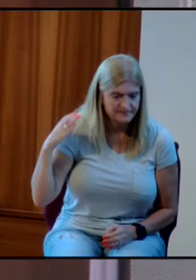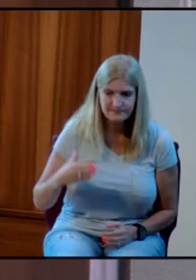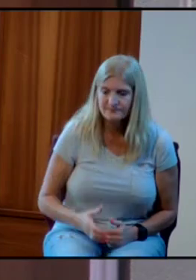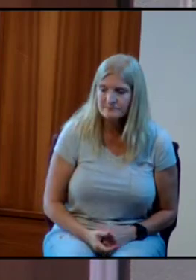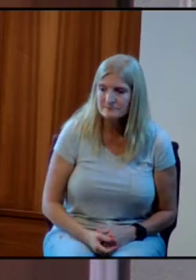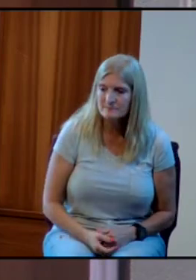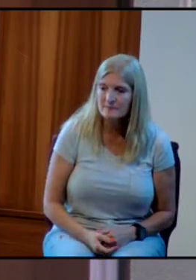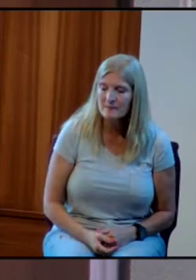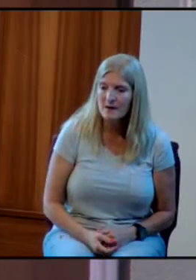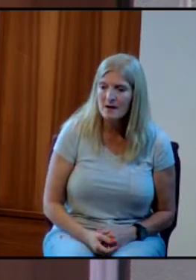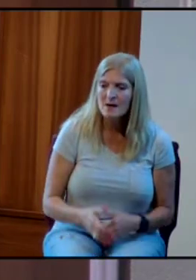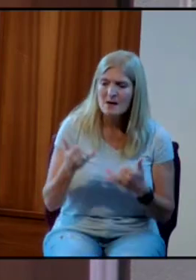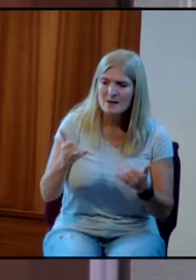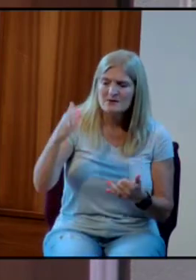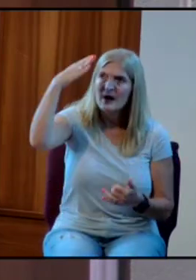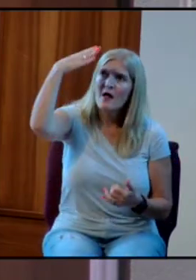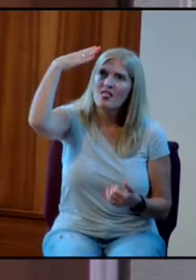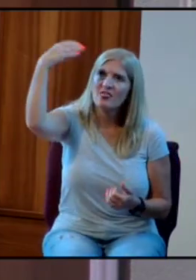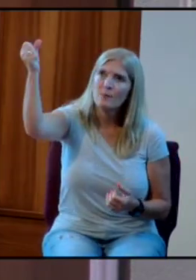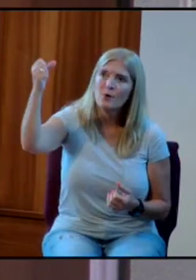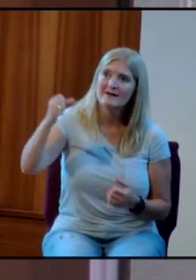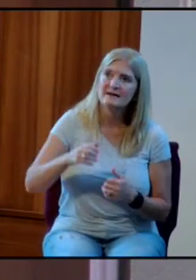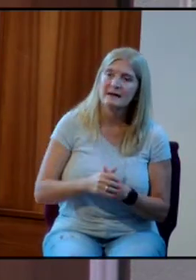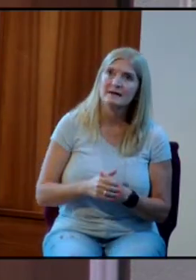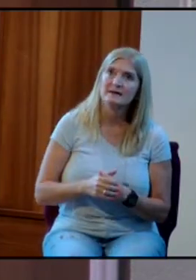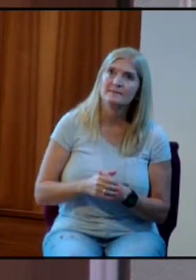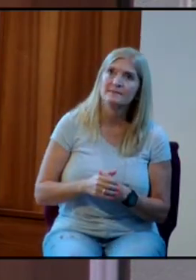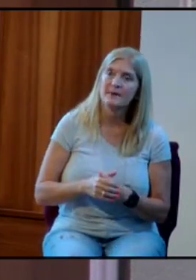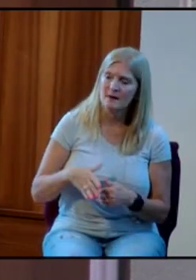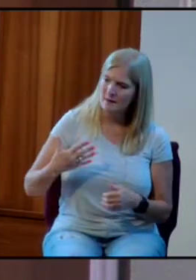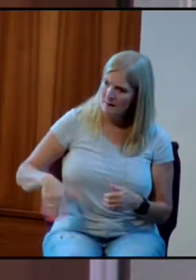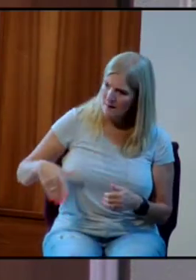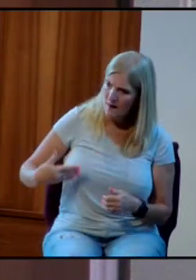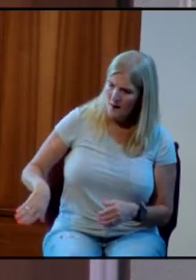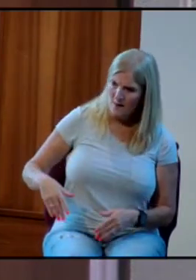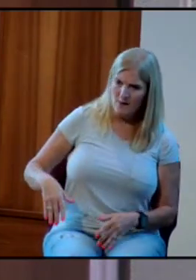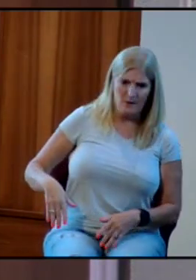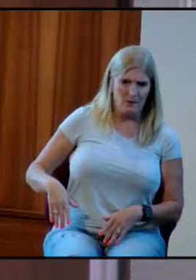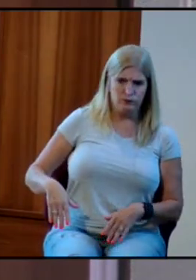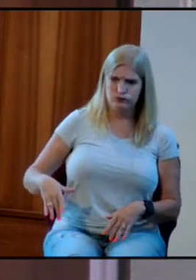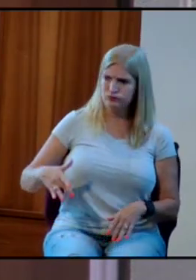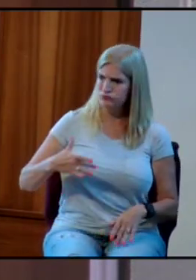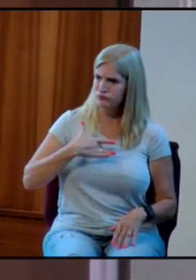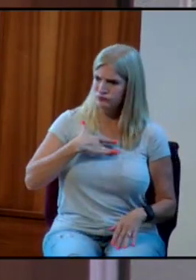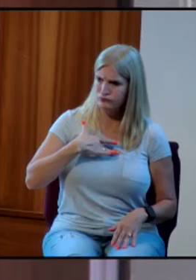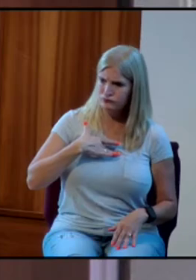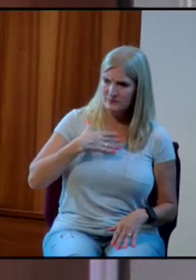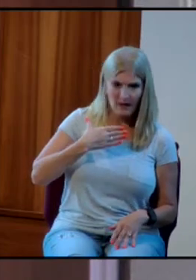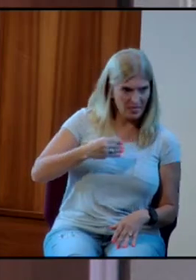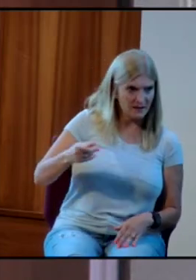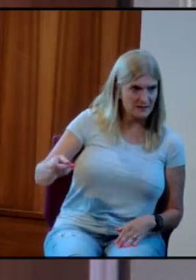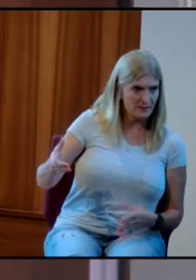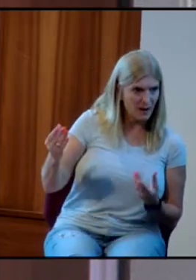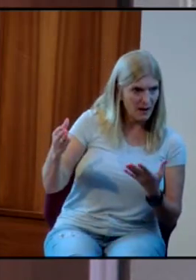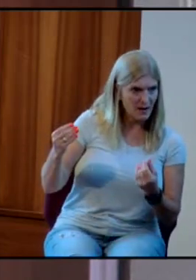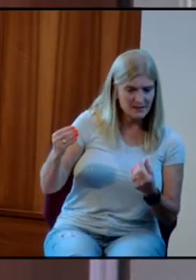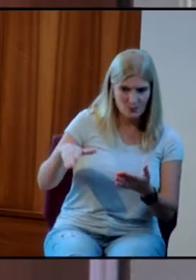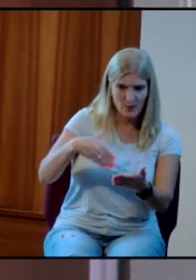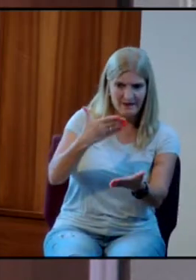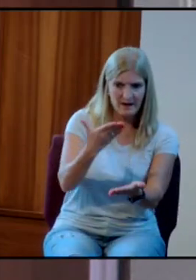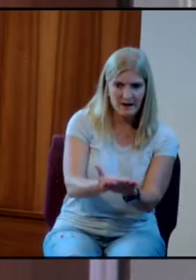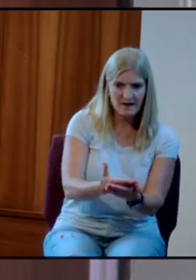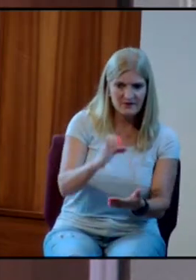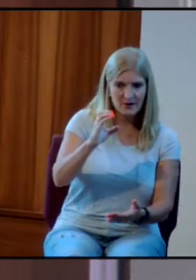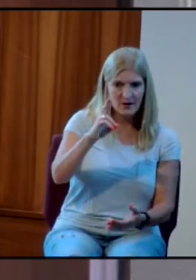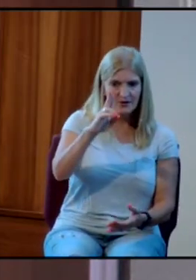And Roosevelt and Leonard Wood were so impressed with him that when they landed on the island of Cuba in the